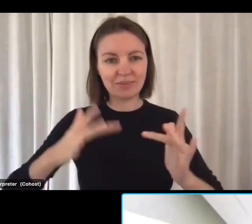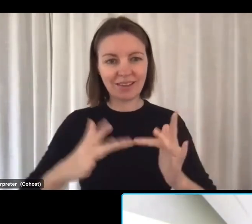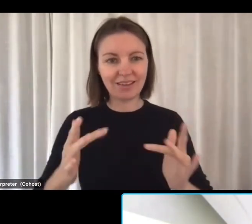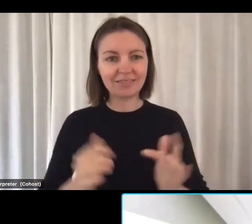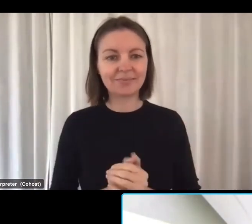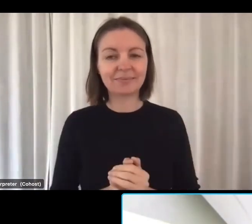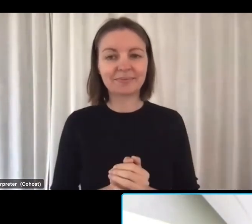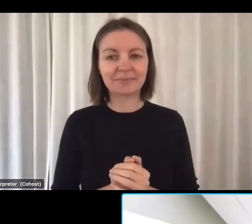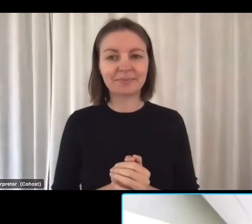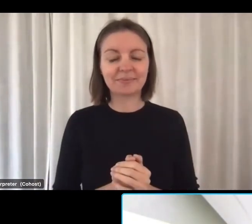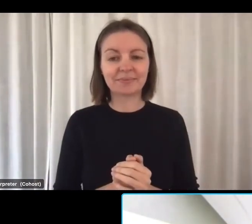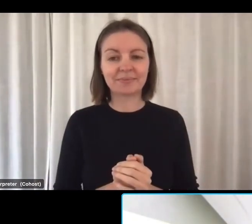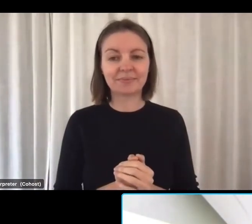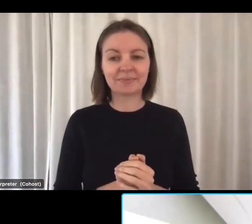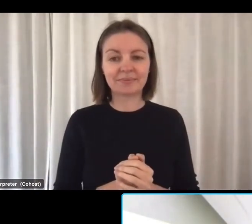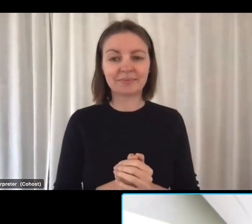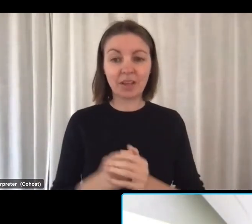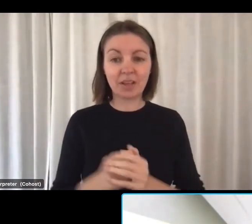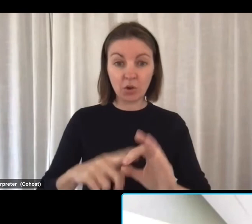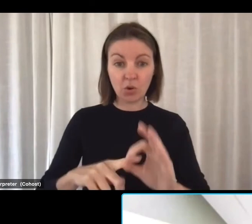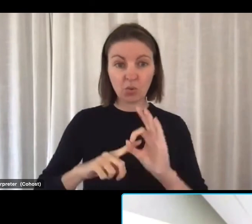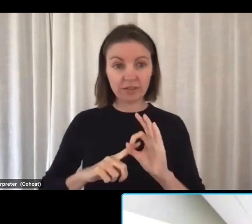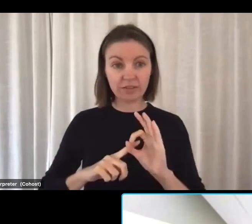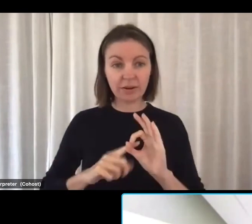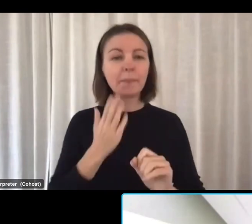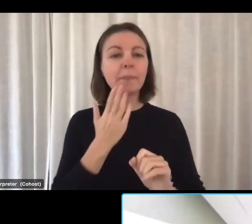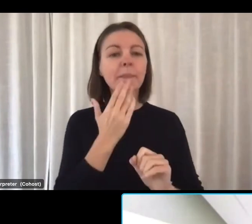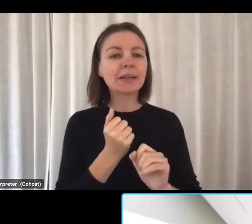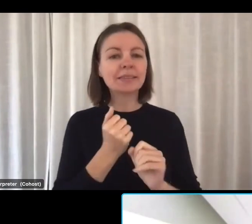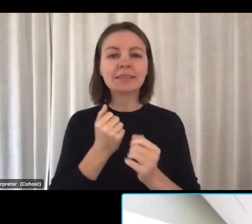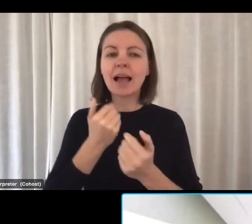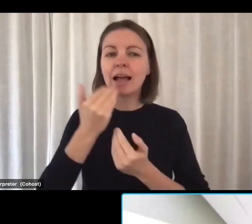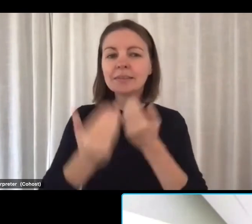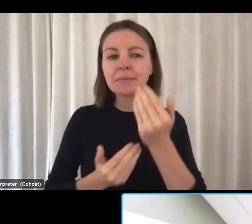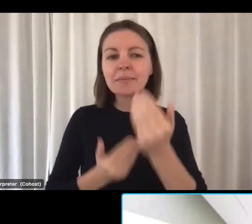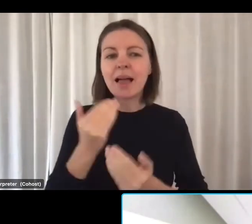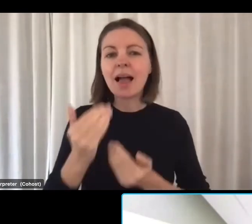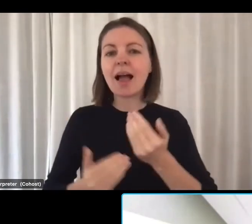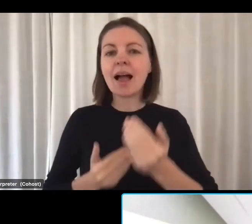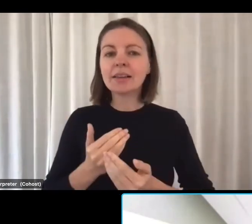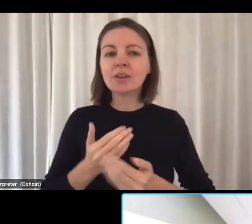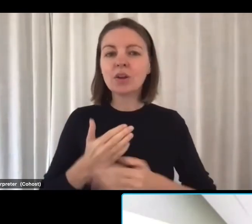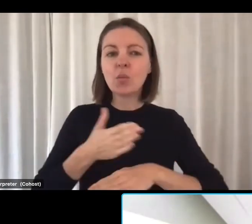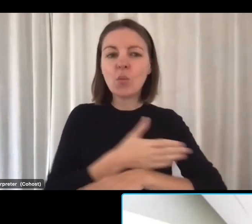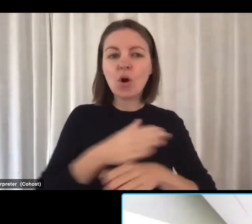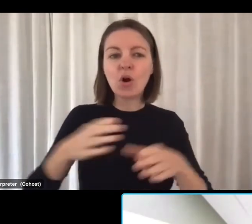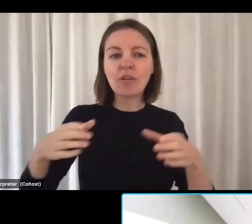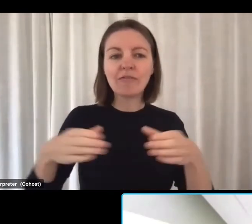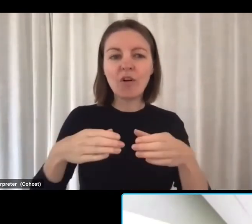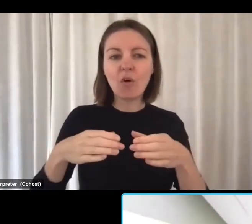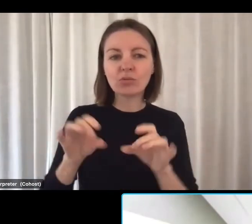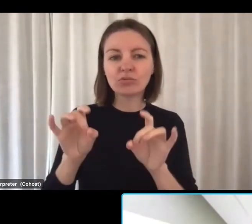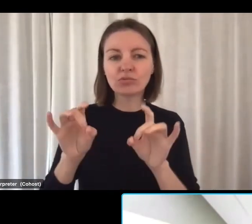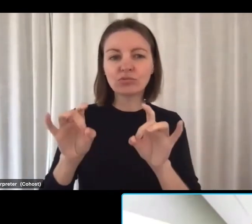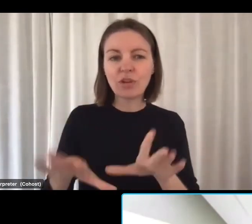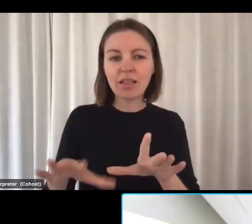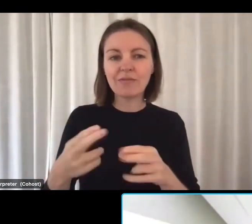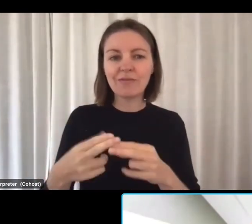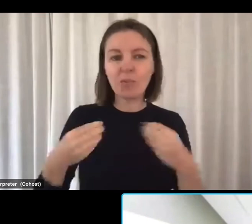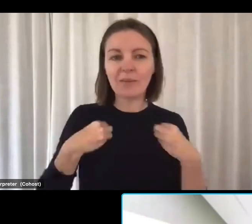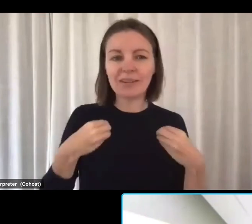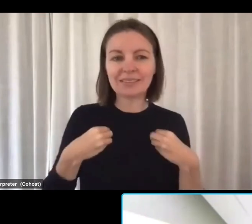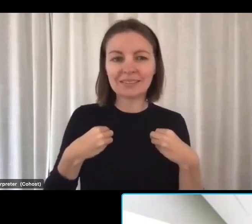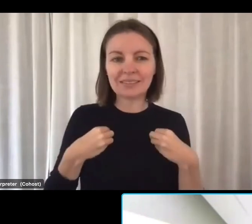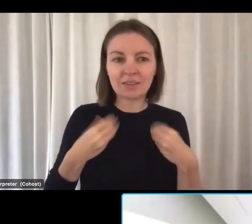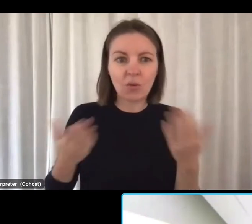Here we go. Can you explain more the functions of Workforce Australia for business? Where can I